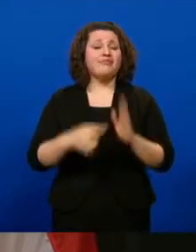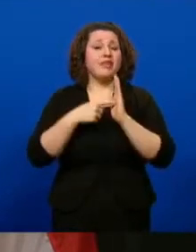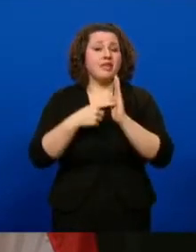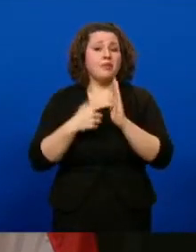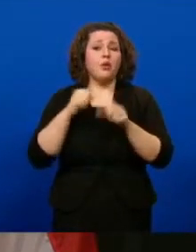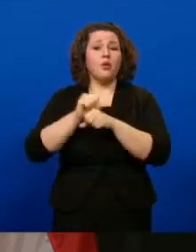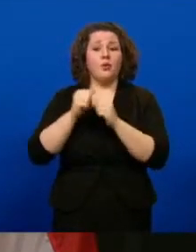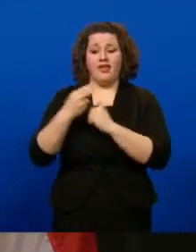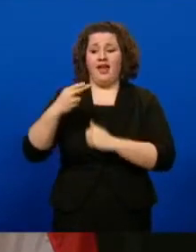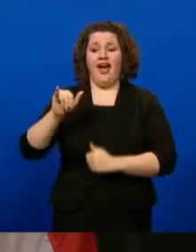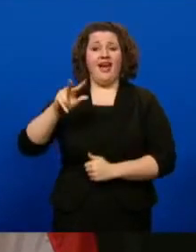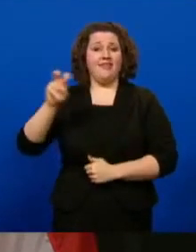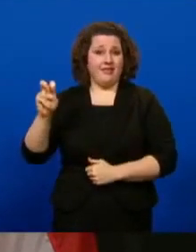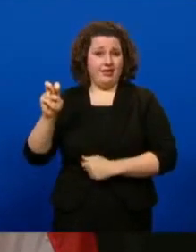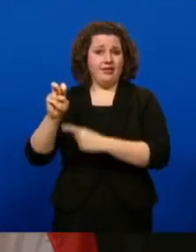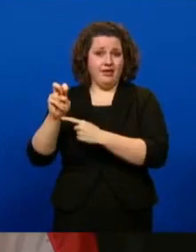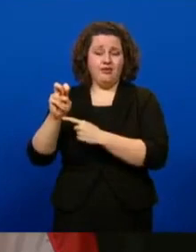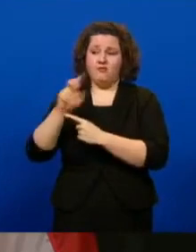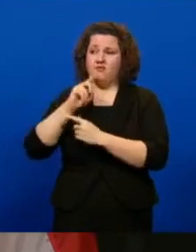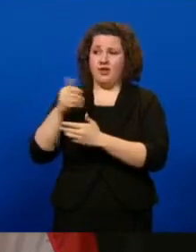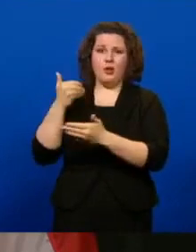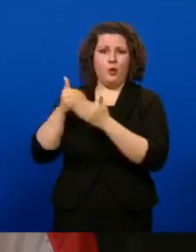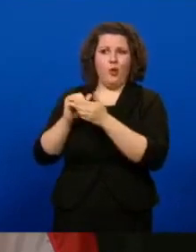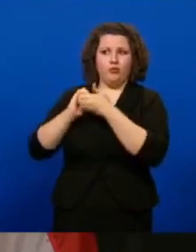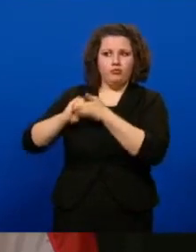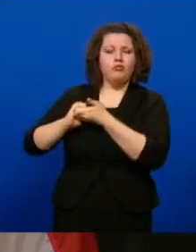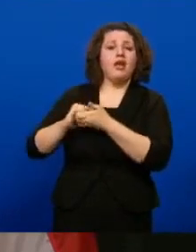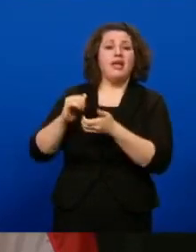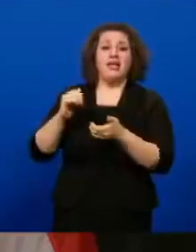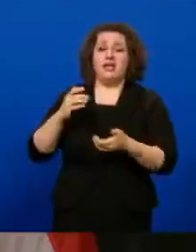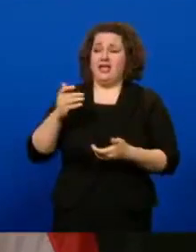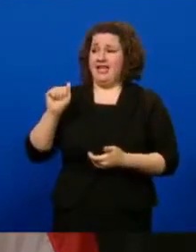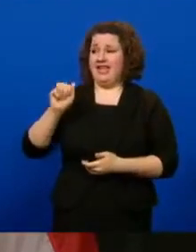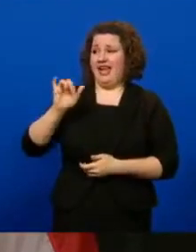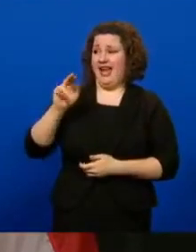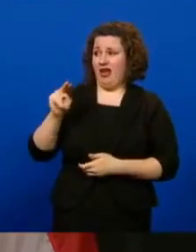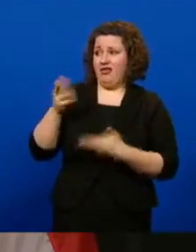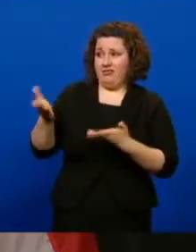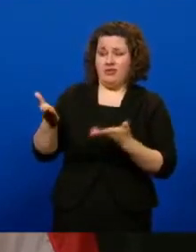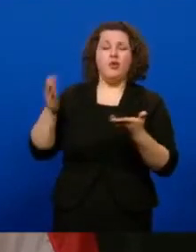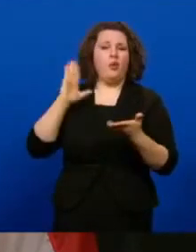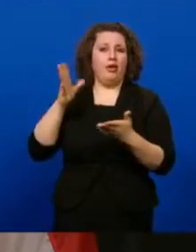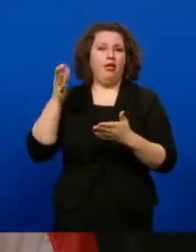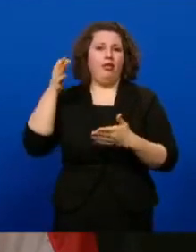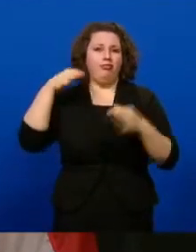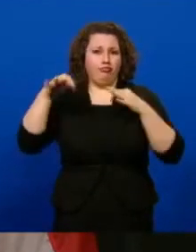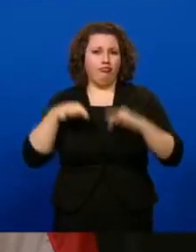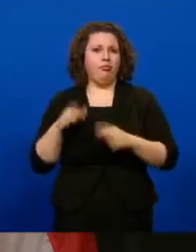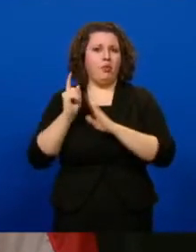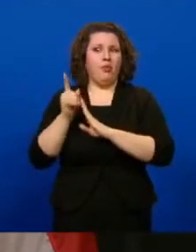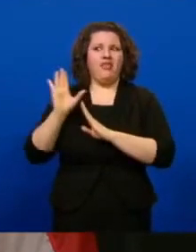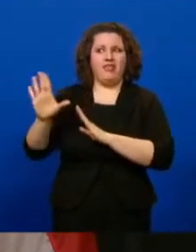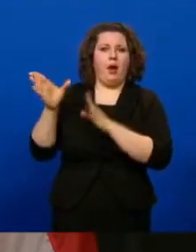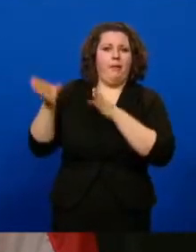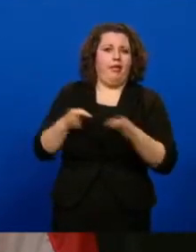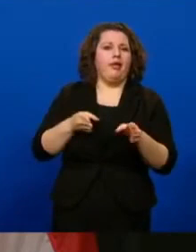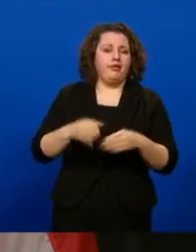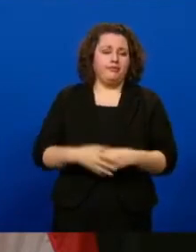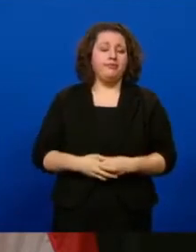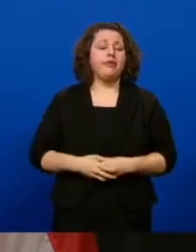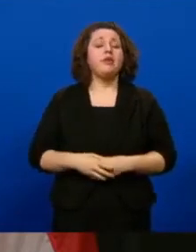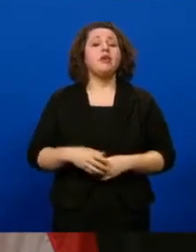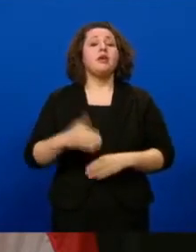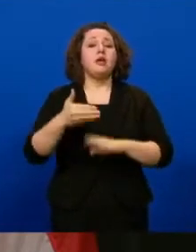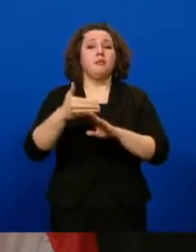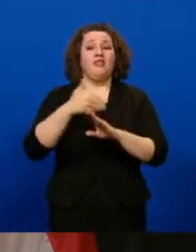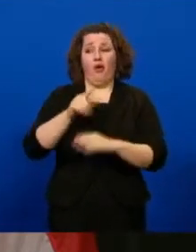working closely with Hy-Vee and are pleased to have them here. Aaron will be talking in just a moment about what their strategy will look like. But